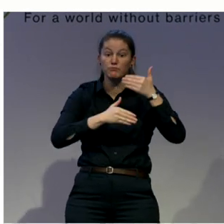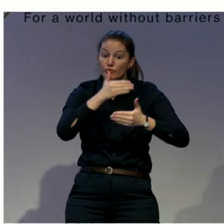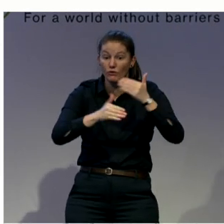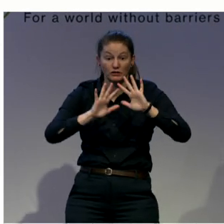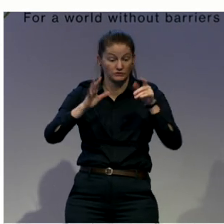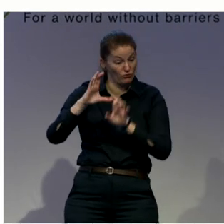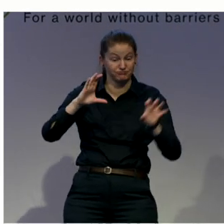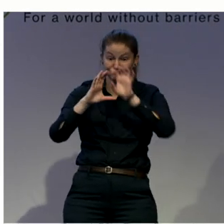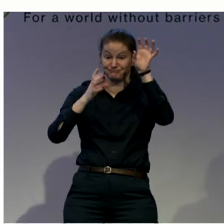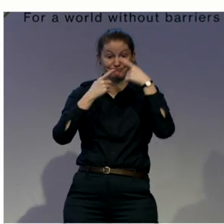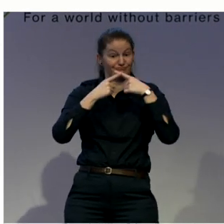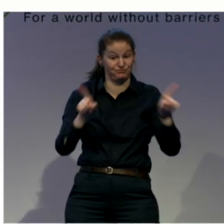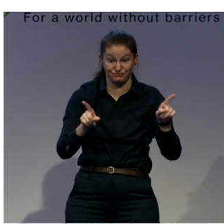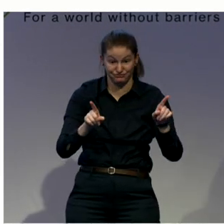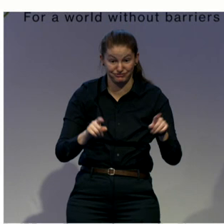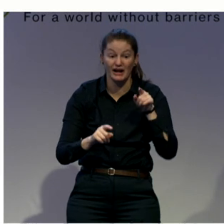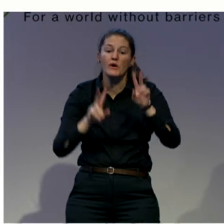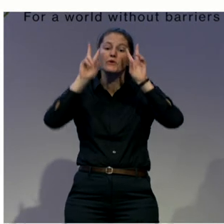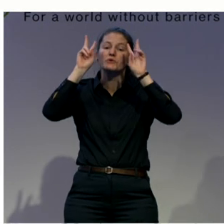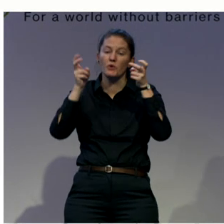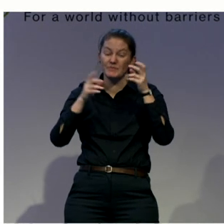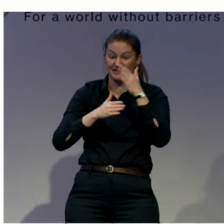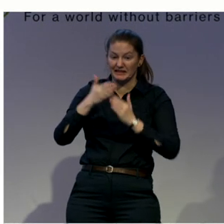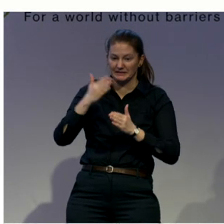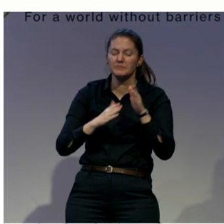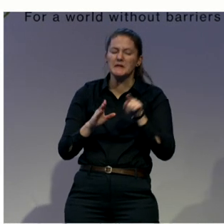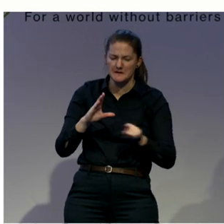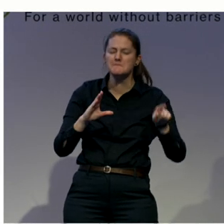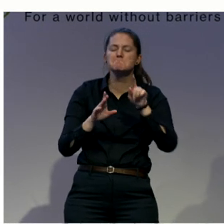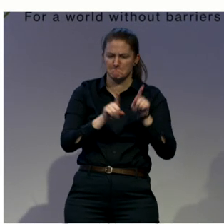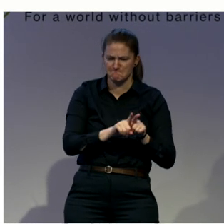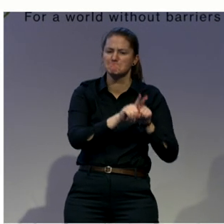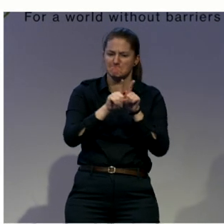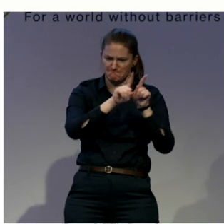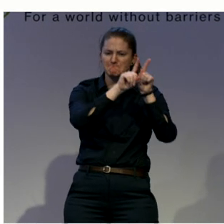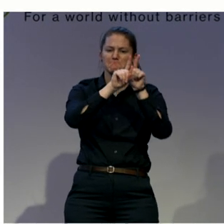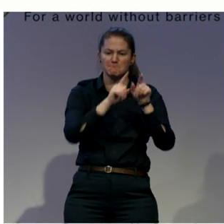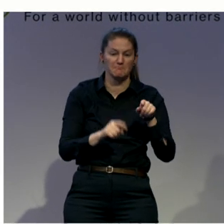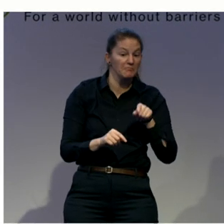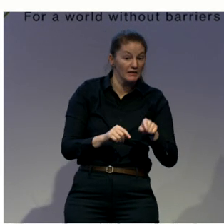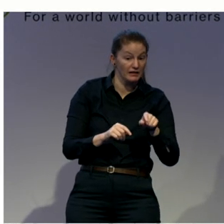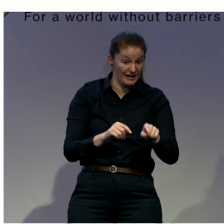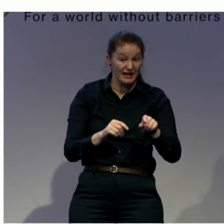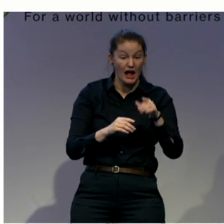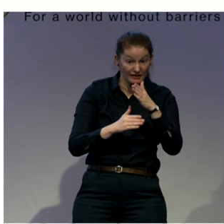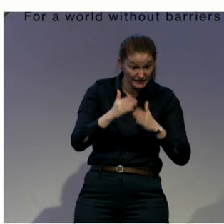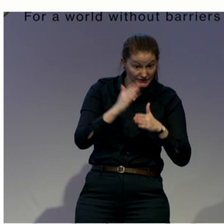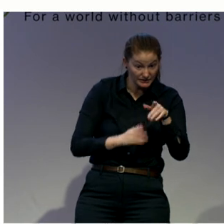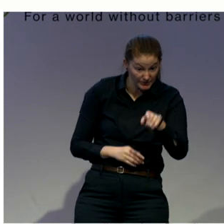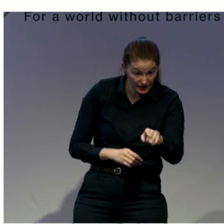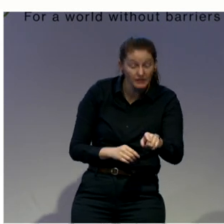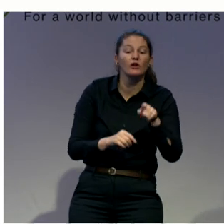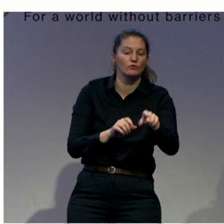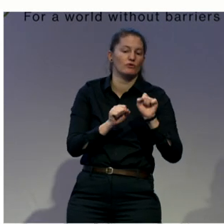When you are a defendant, and you have a disability, and the judge considers that you're not able to